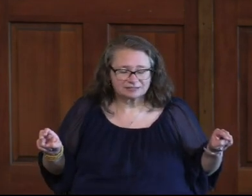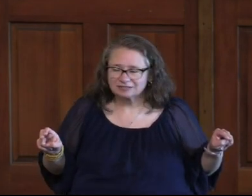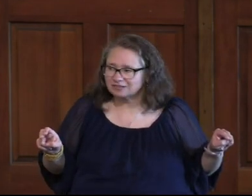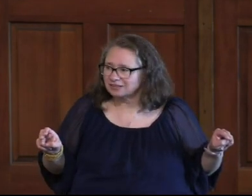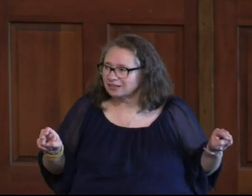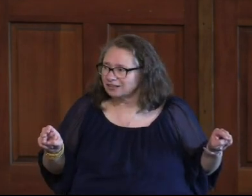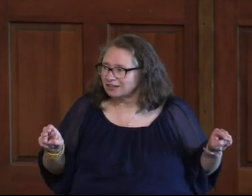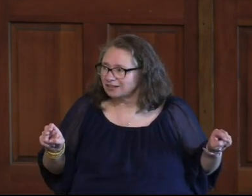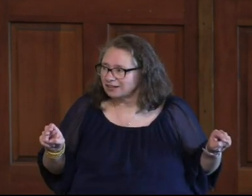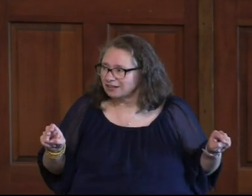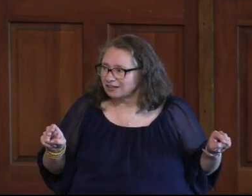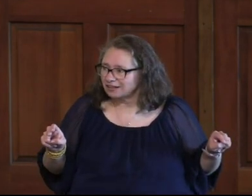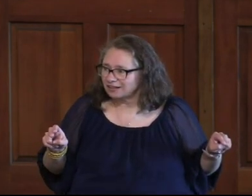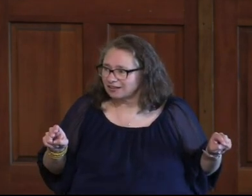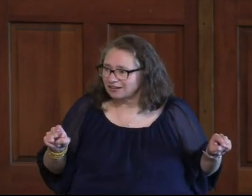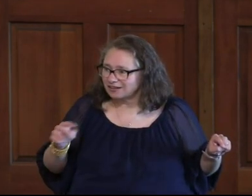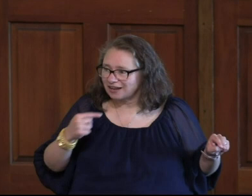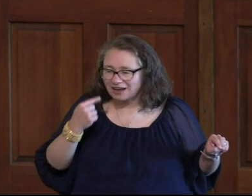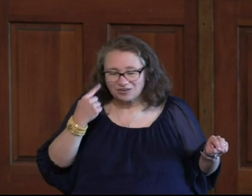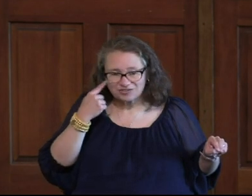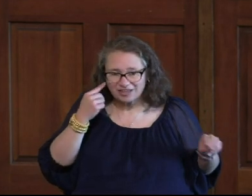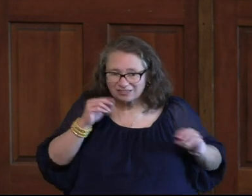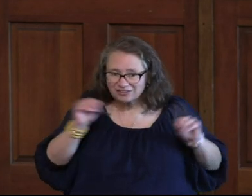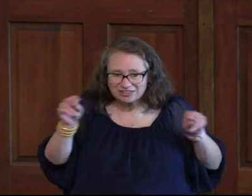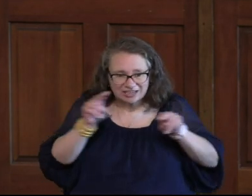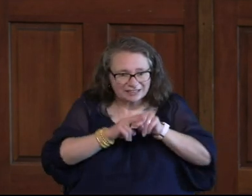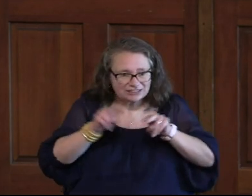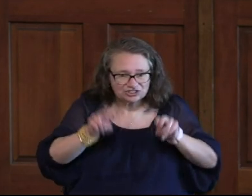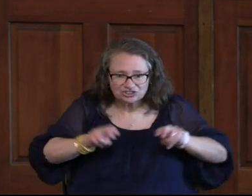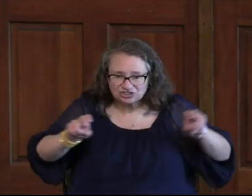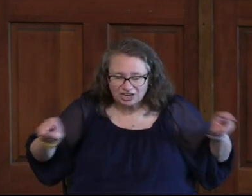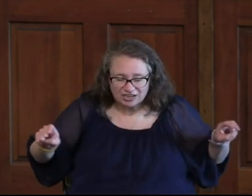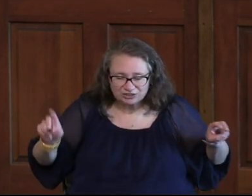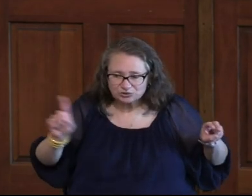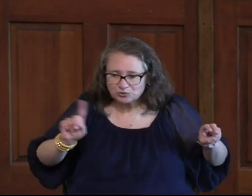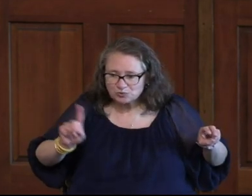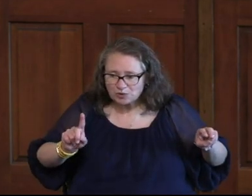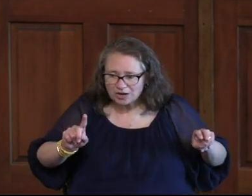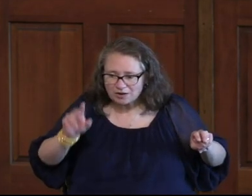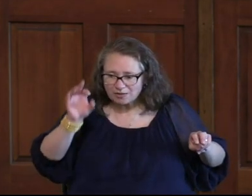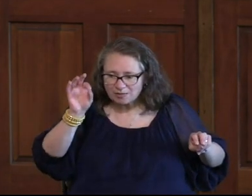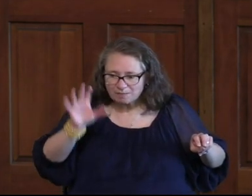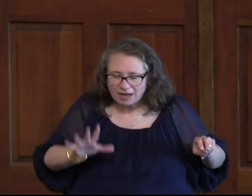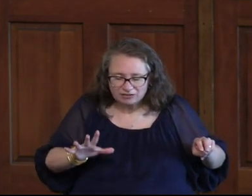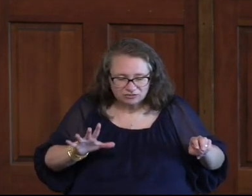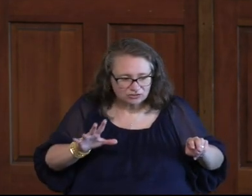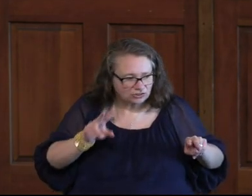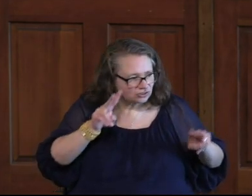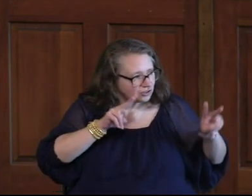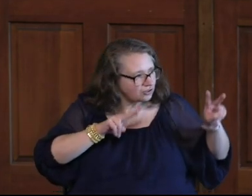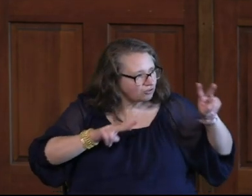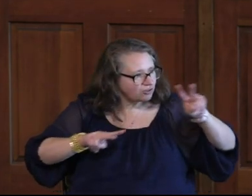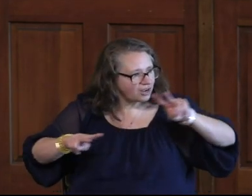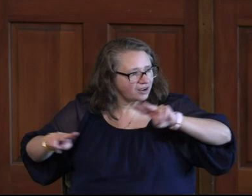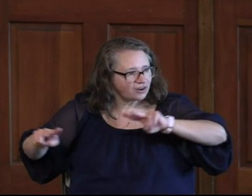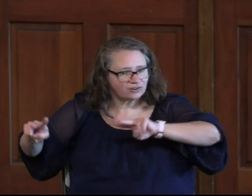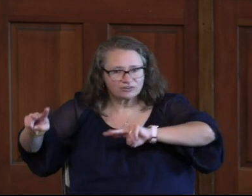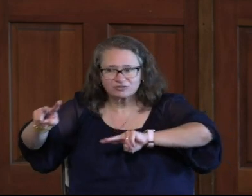Y'all Check Me On That I Don't Think There's Any Seats Where The Priest Minister Look Around You Right Now